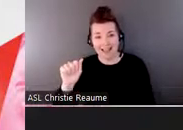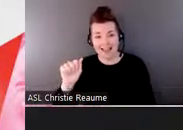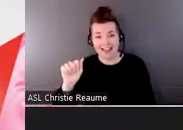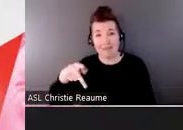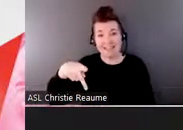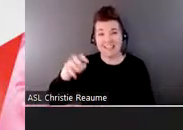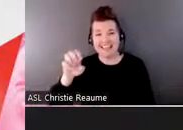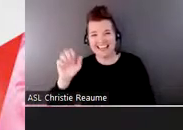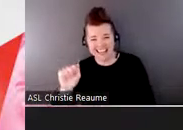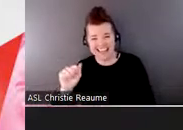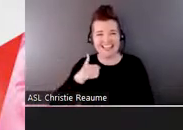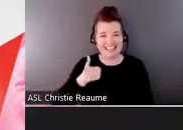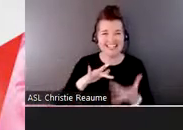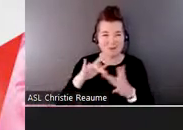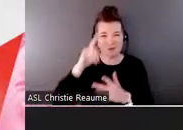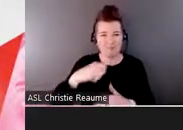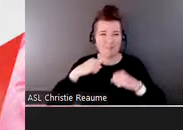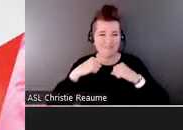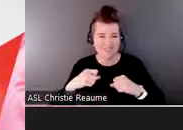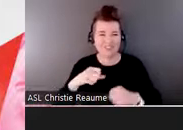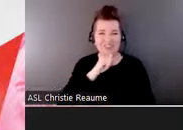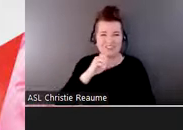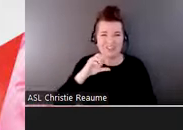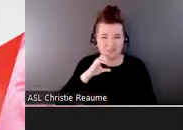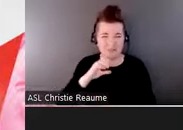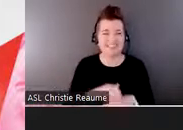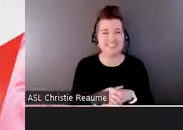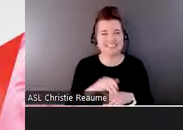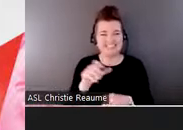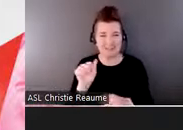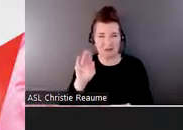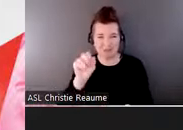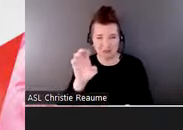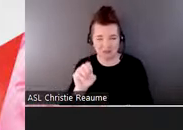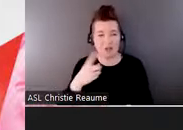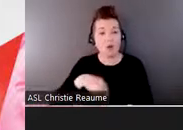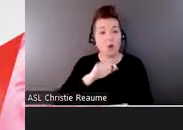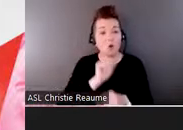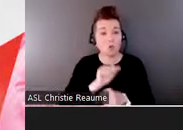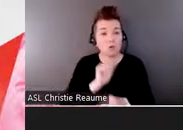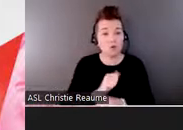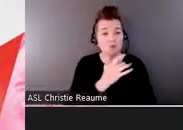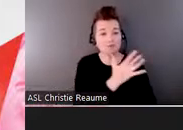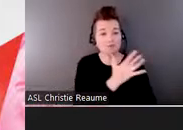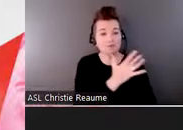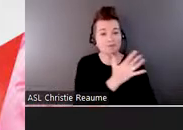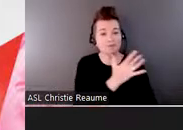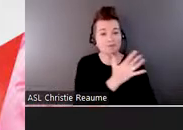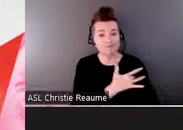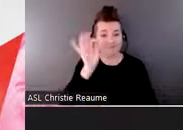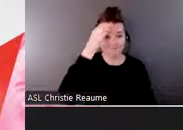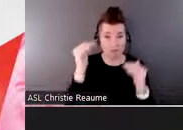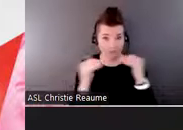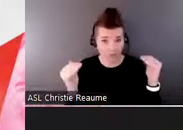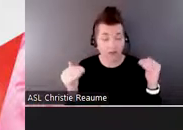at the national level as well as the regional and provincial territorial level. And our mission really is to connect people and